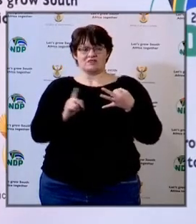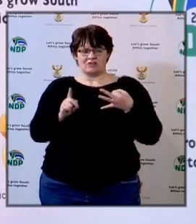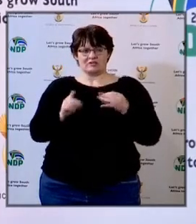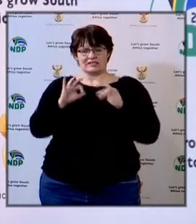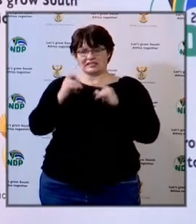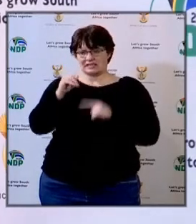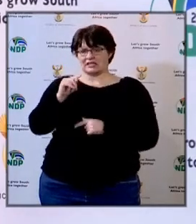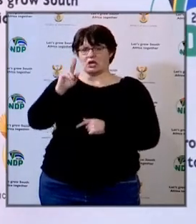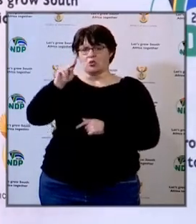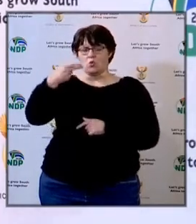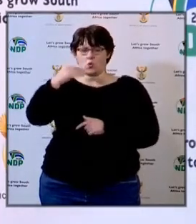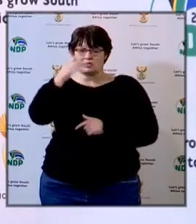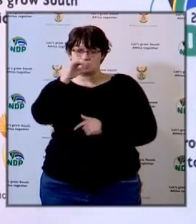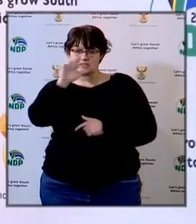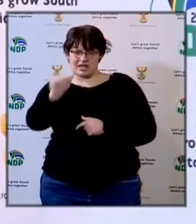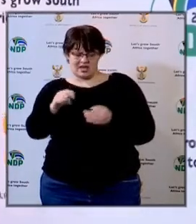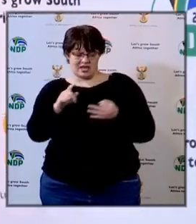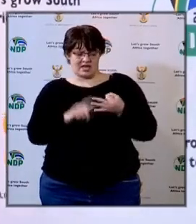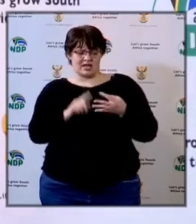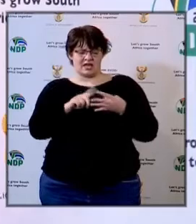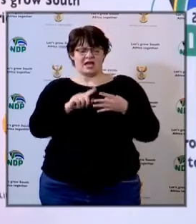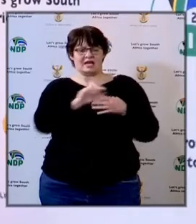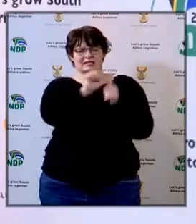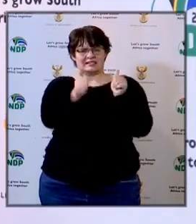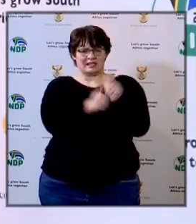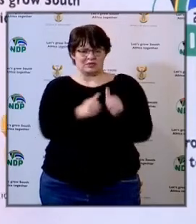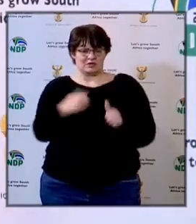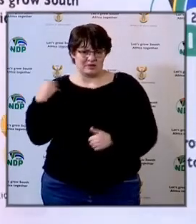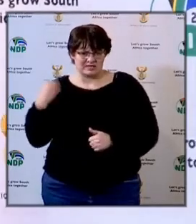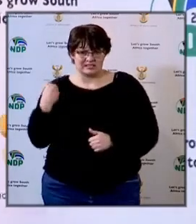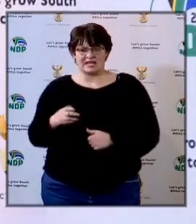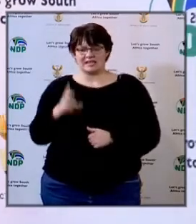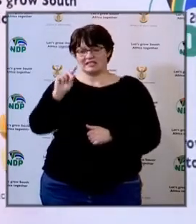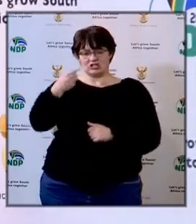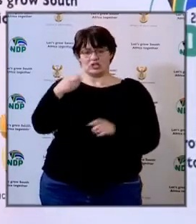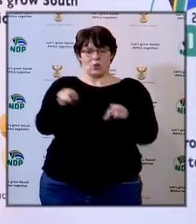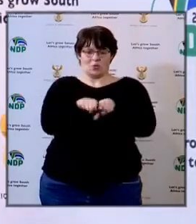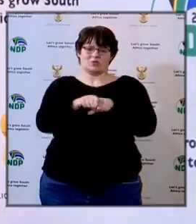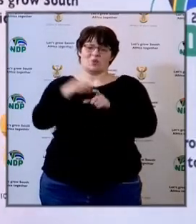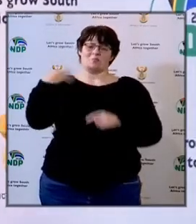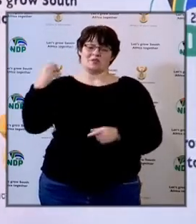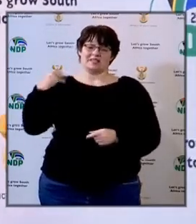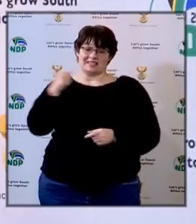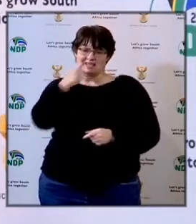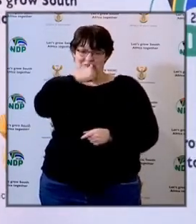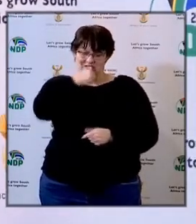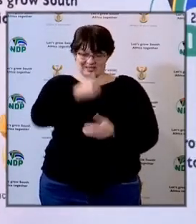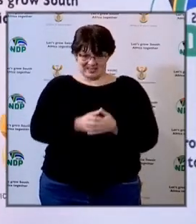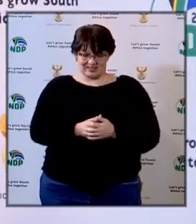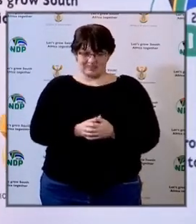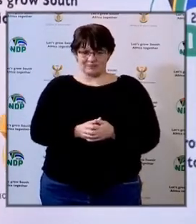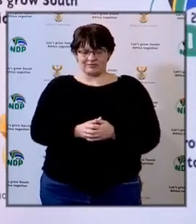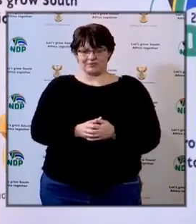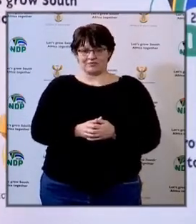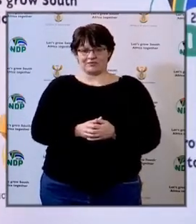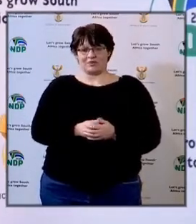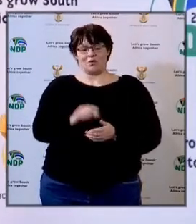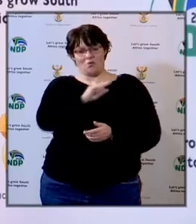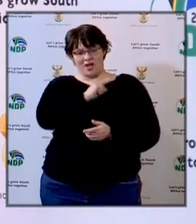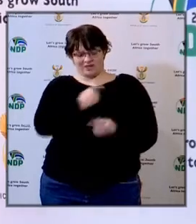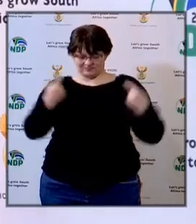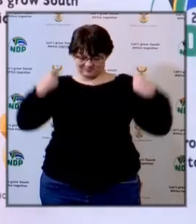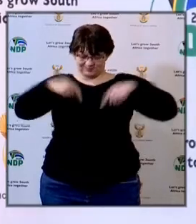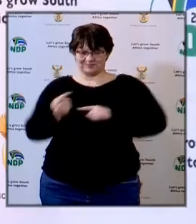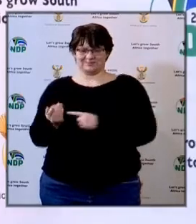Godwin Kosa the Deputy Minister the DG as well as the Minister for the time that we had